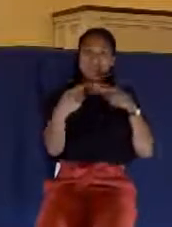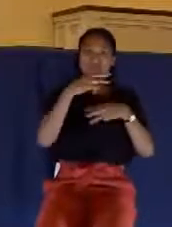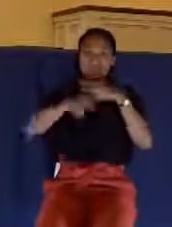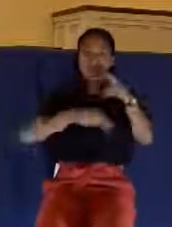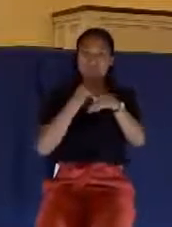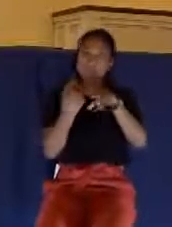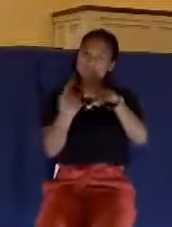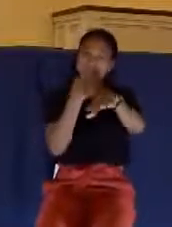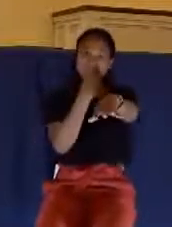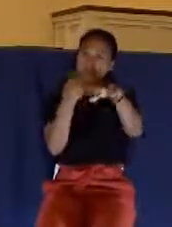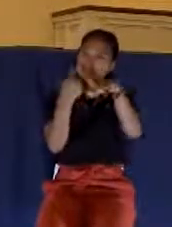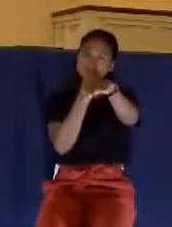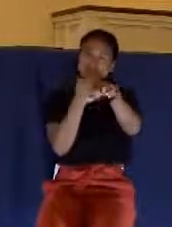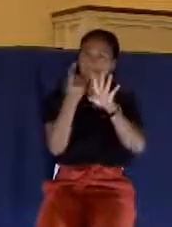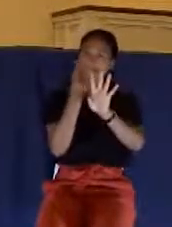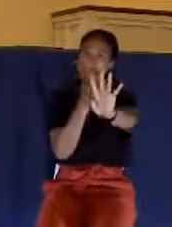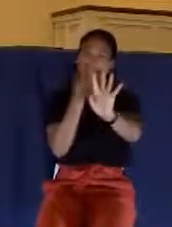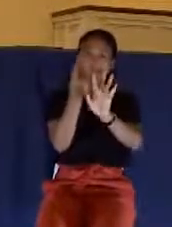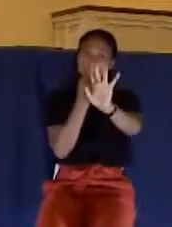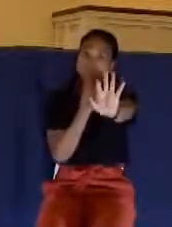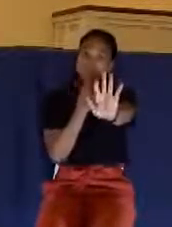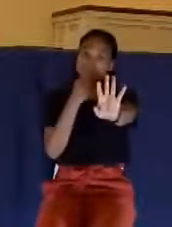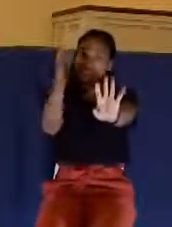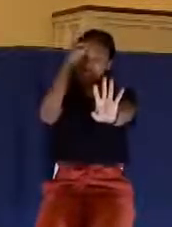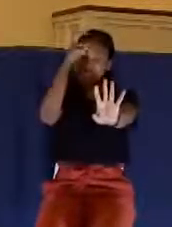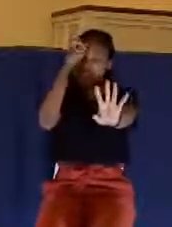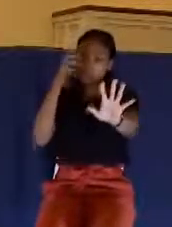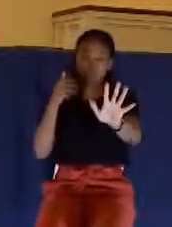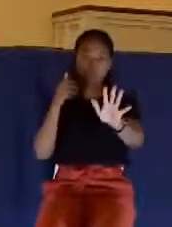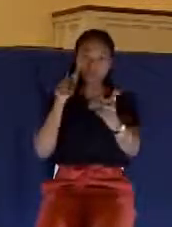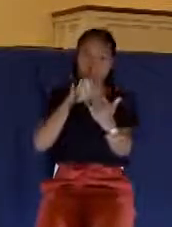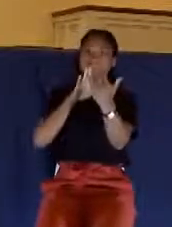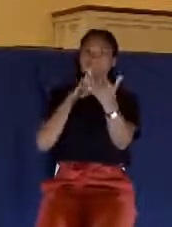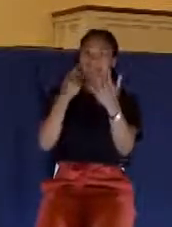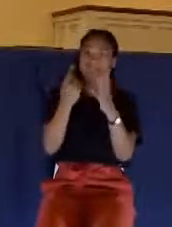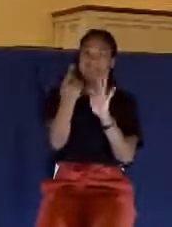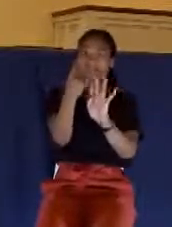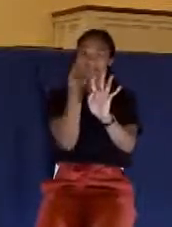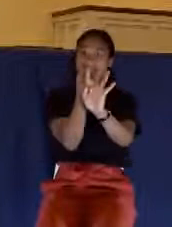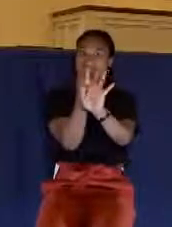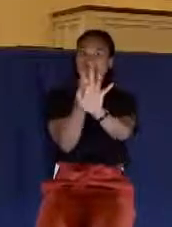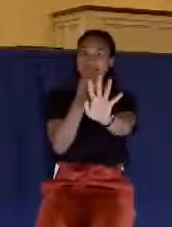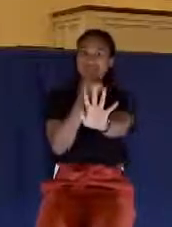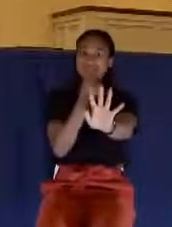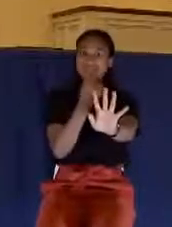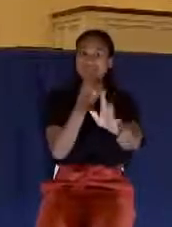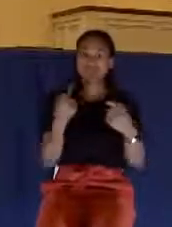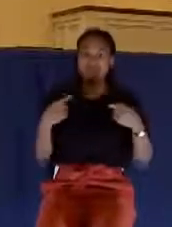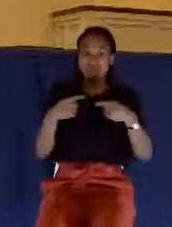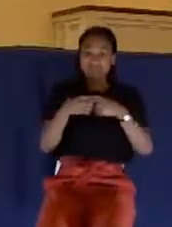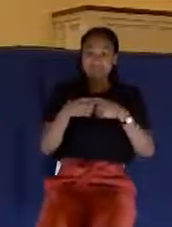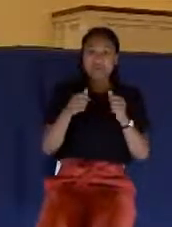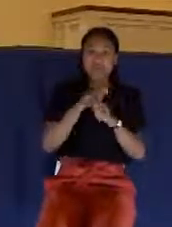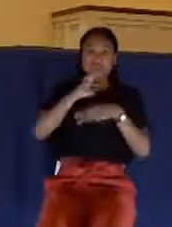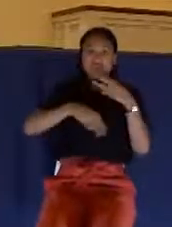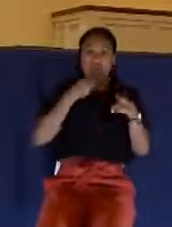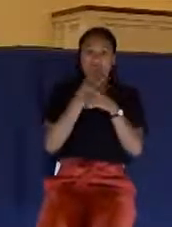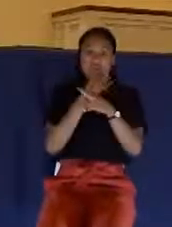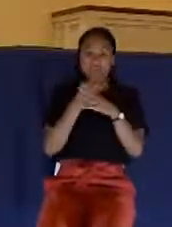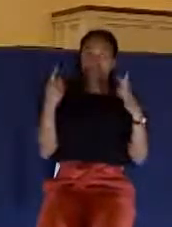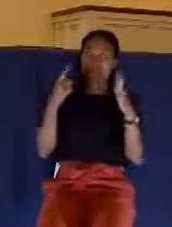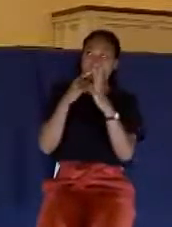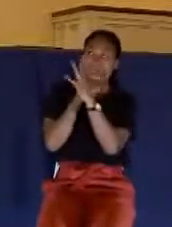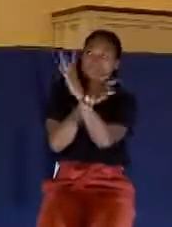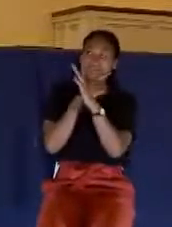the devil head on. You're going right up the middle of a one-way street going a different direction than everyone